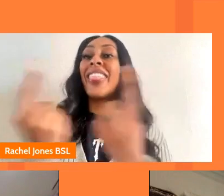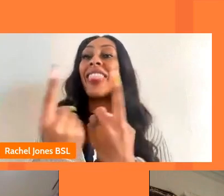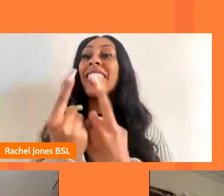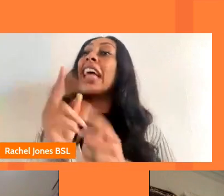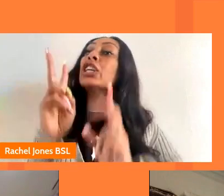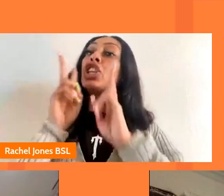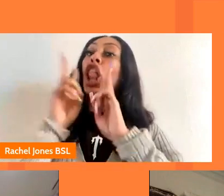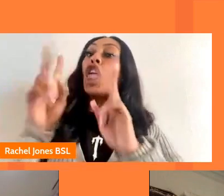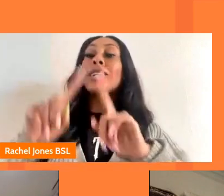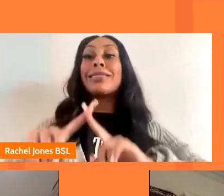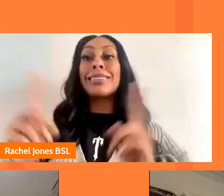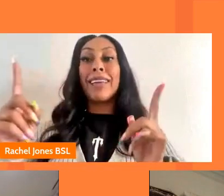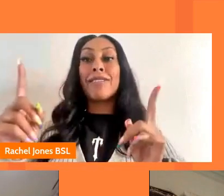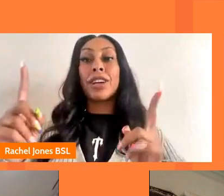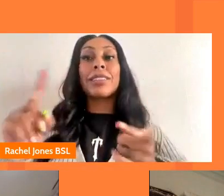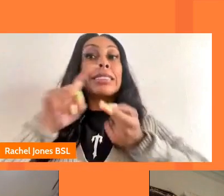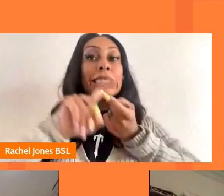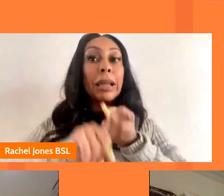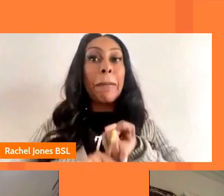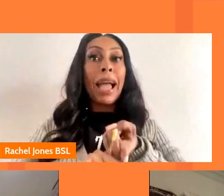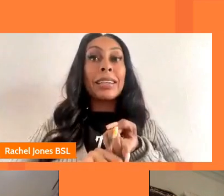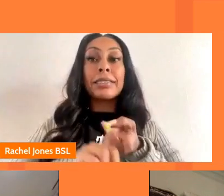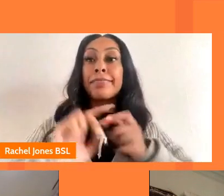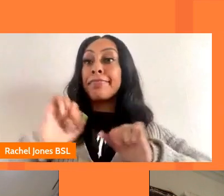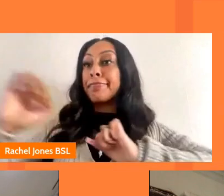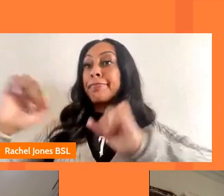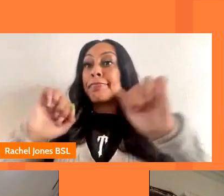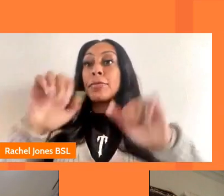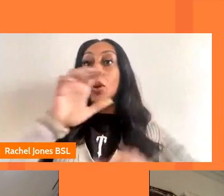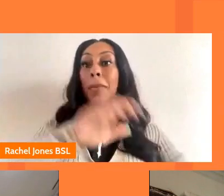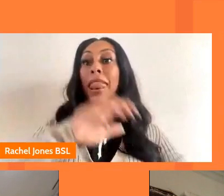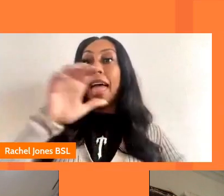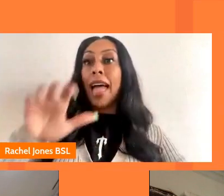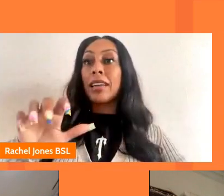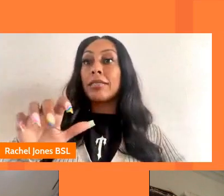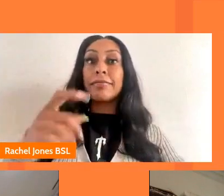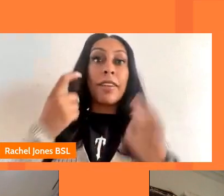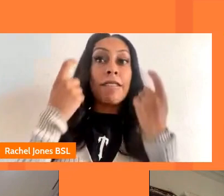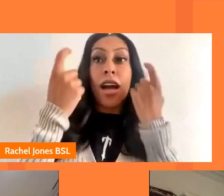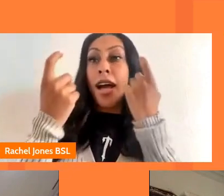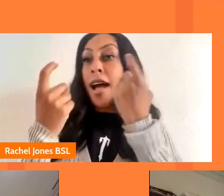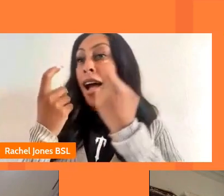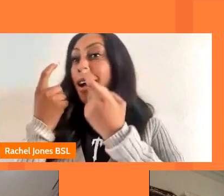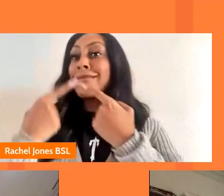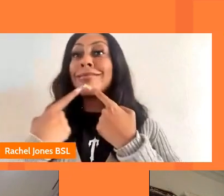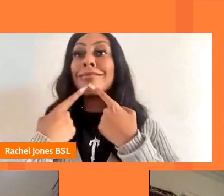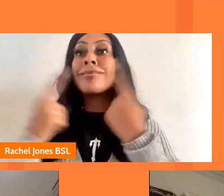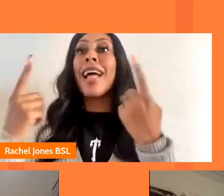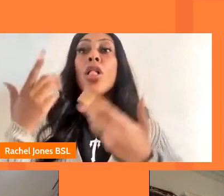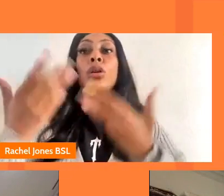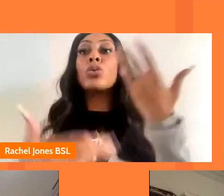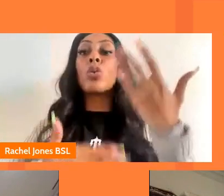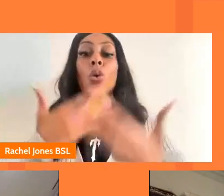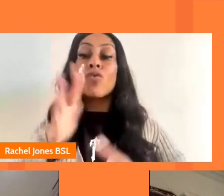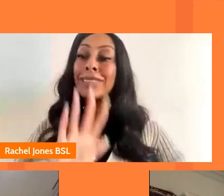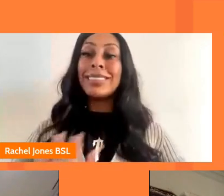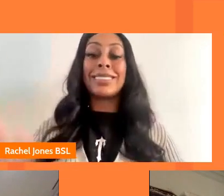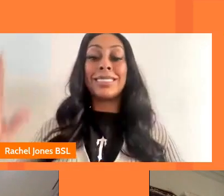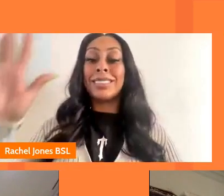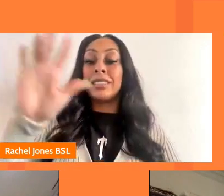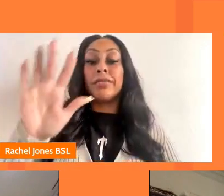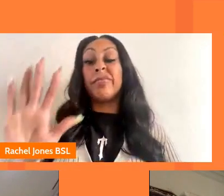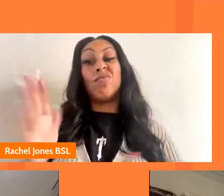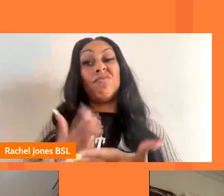depending on where you are so if you're not finding and telling those stories from across the whole of the country you're really